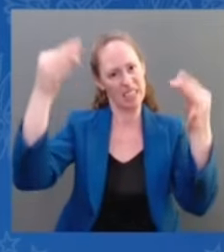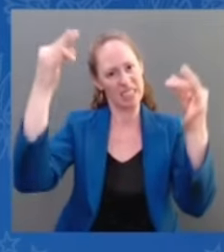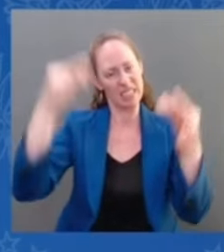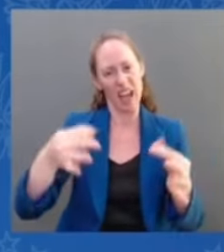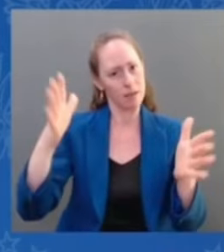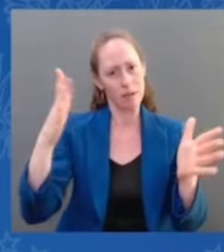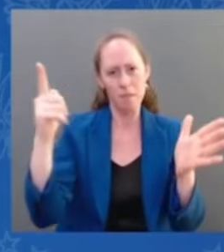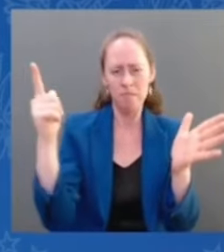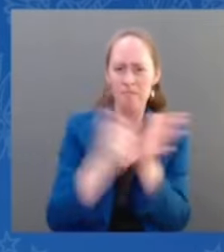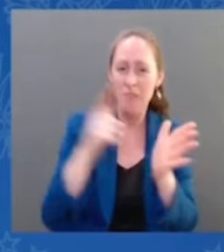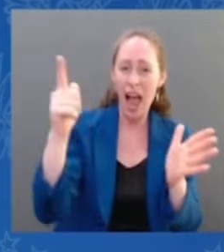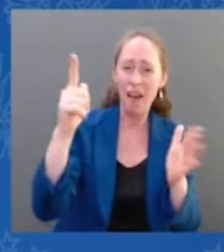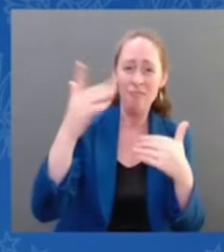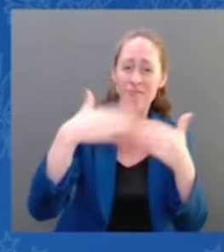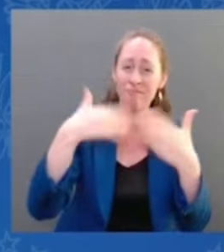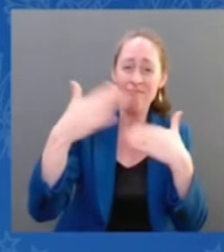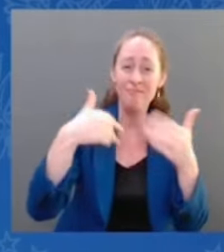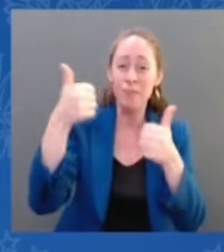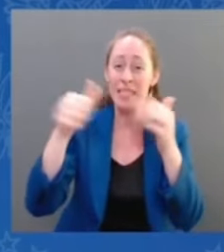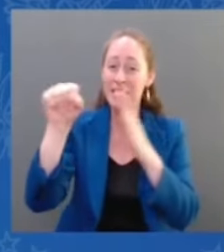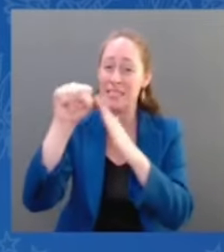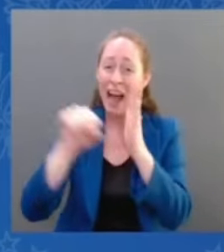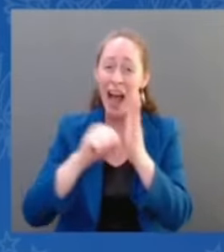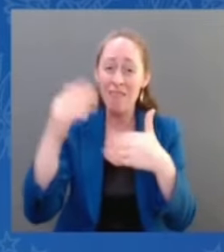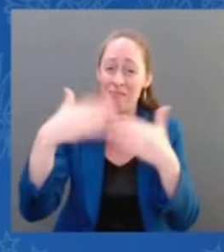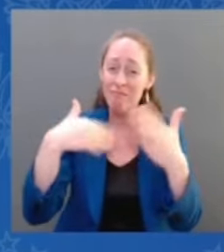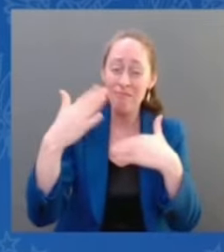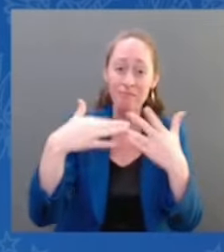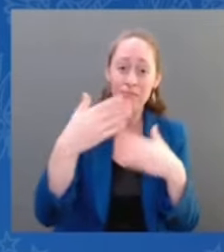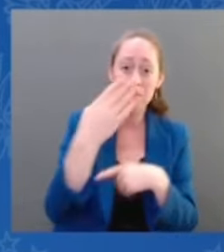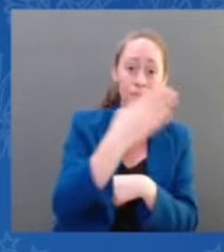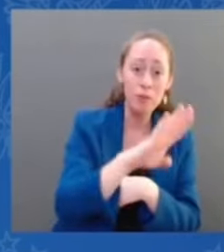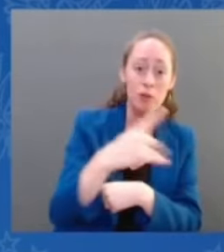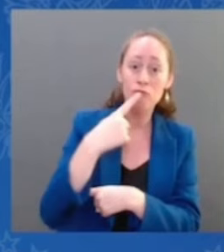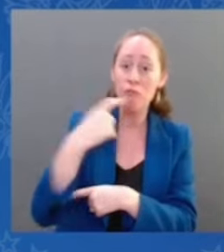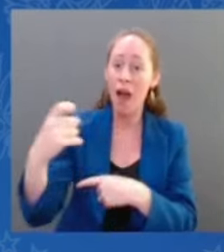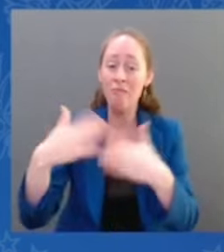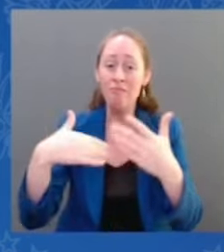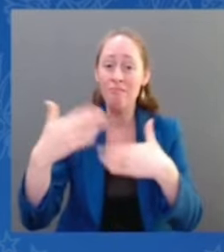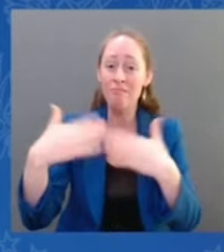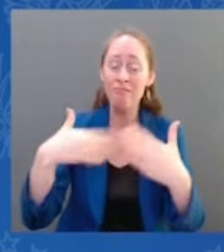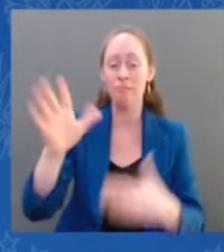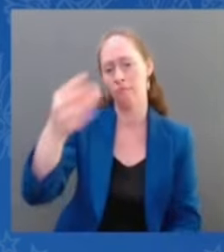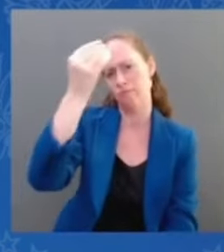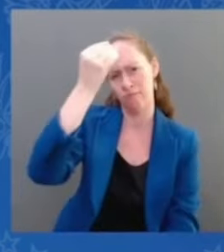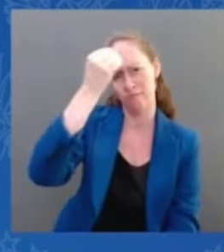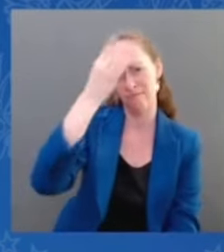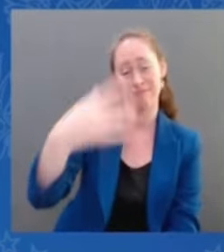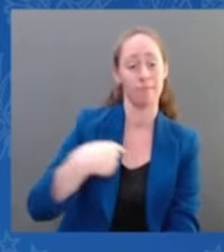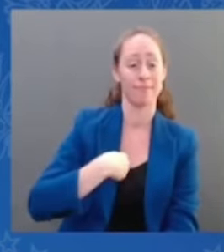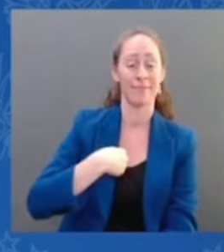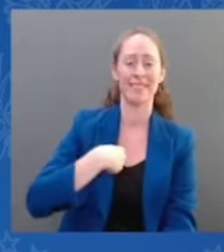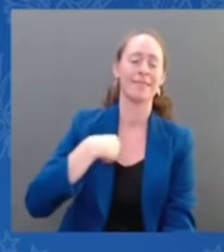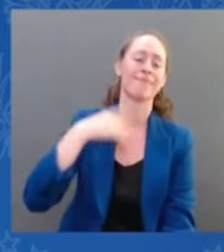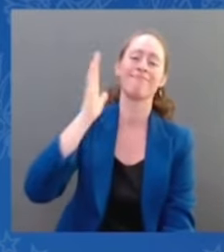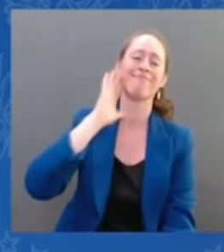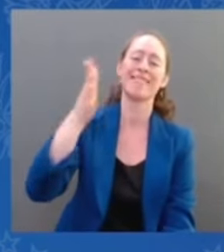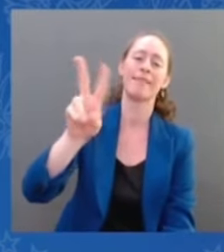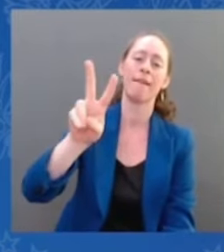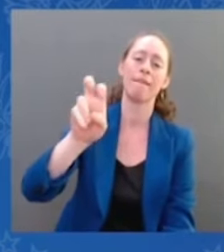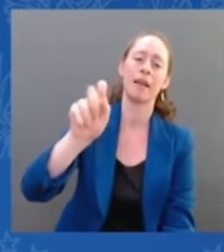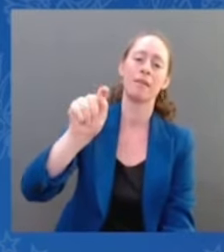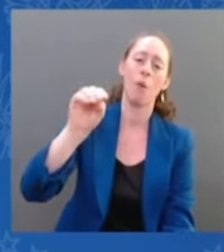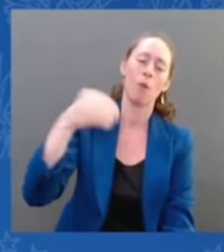As long as I'm president, won't happen because I'll veto it. So the choice is clear. If you want to change the